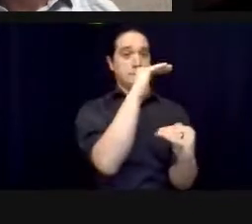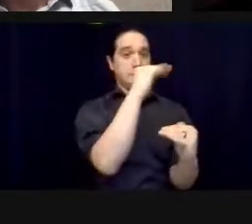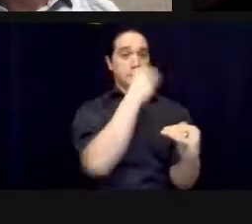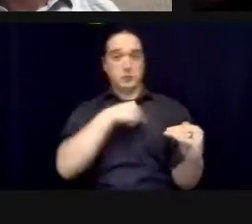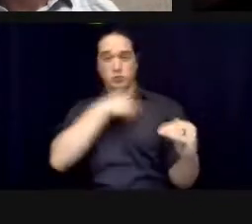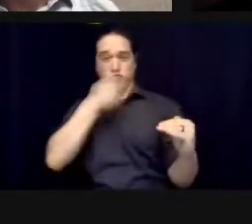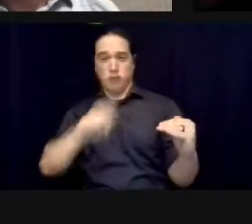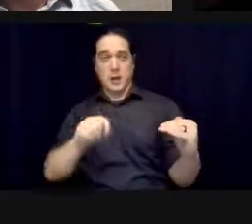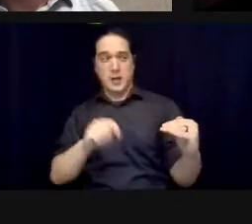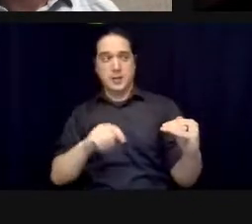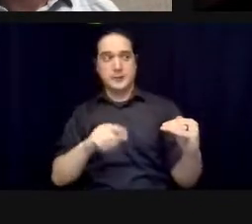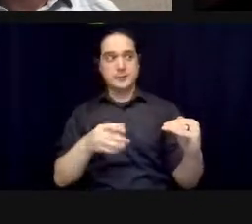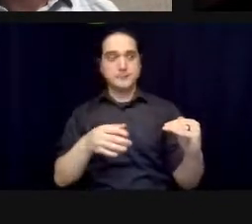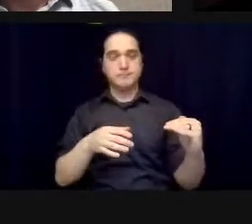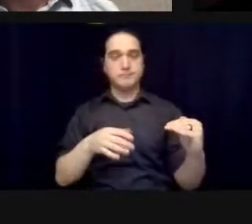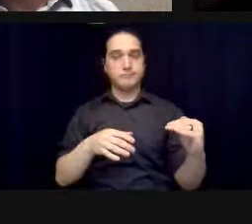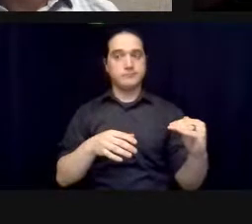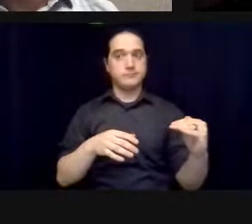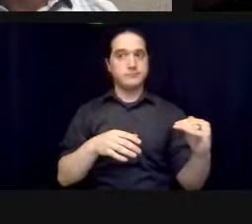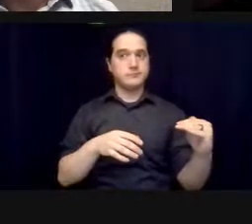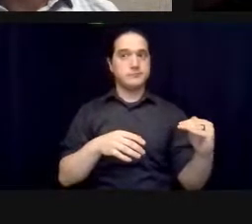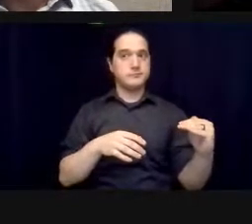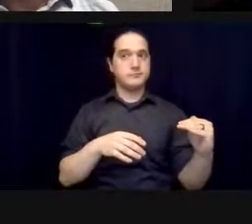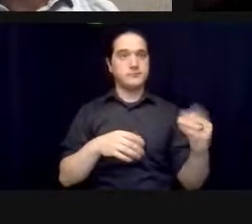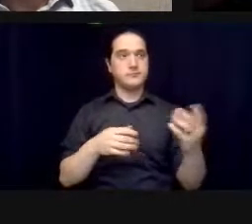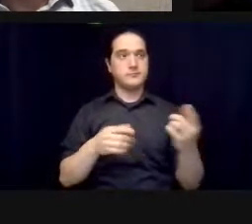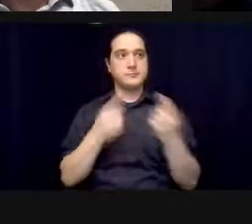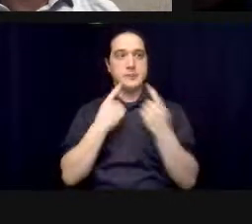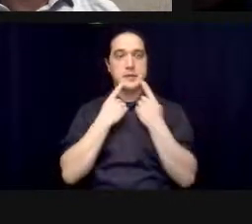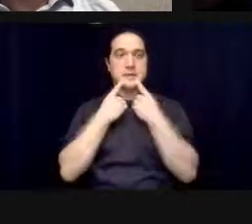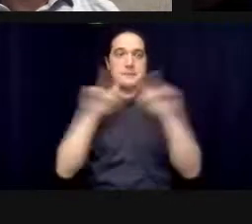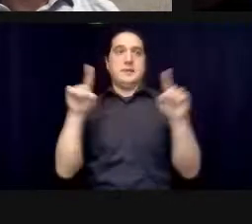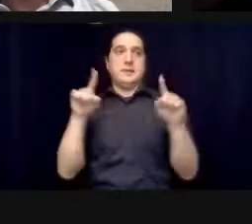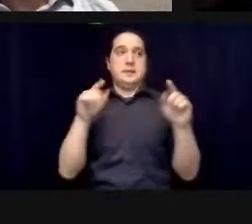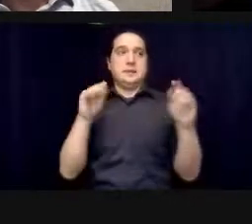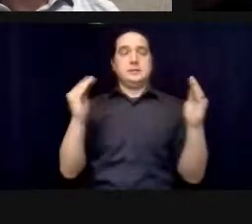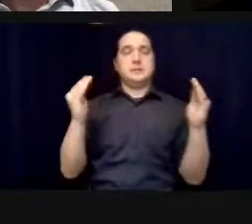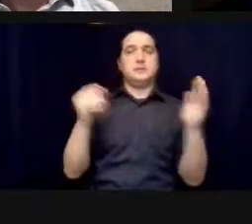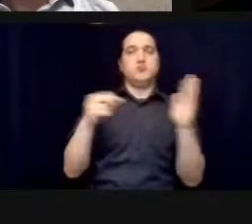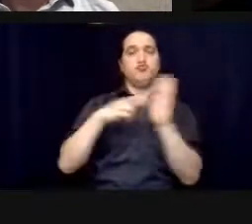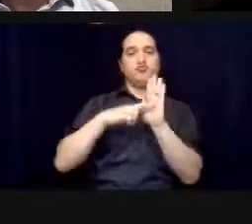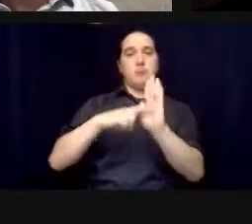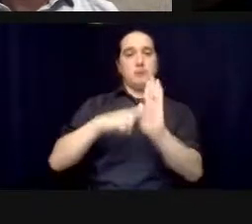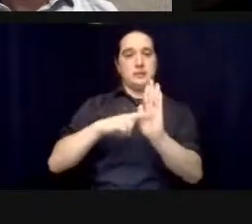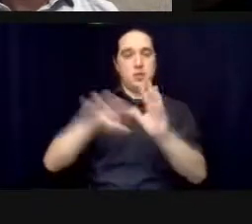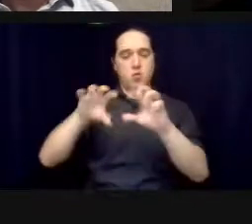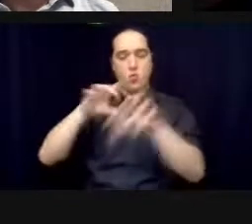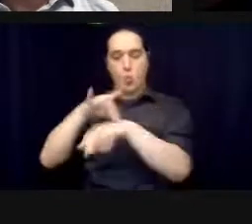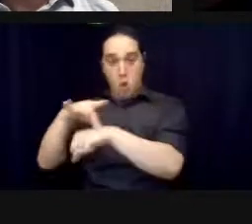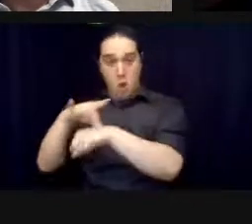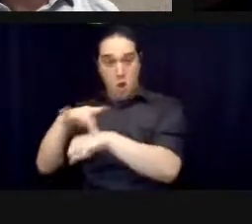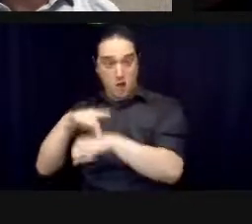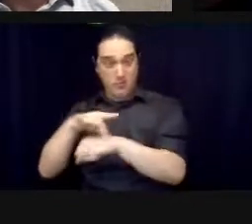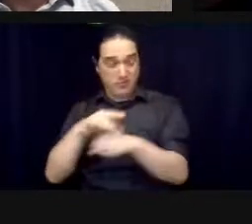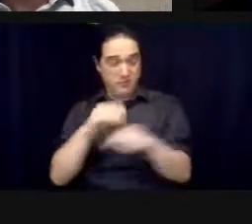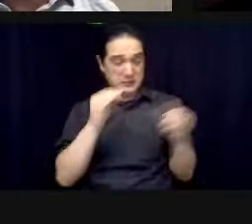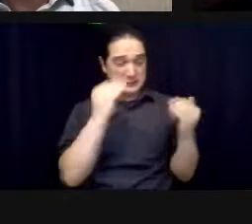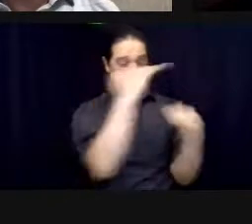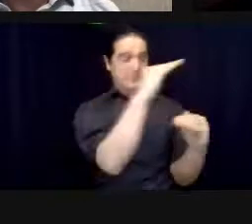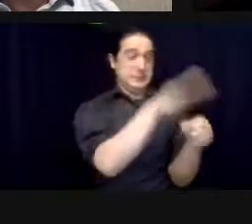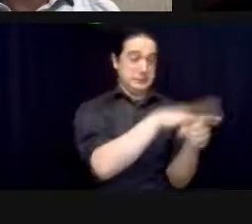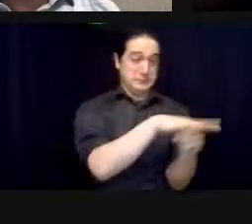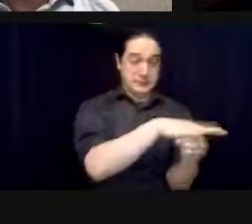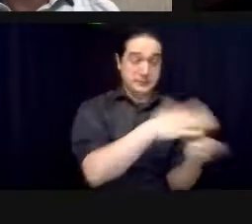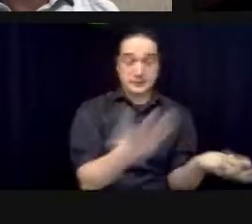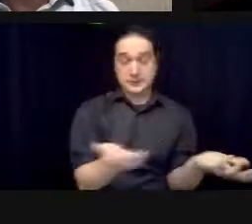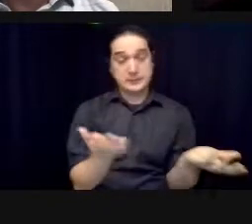was what brilliant engineers and world-class ecologists our our extended team who who made and